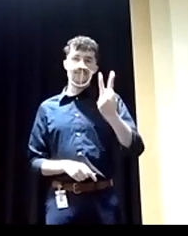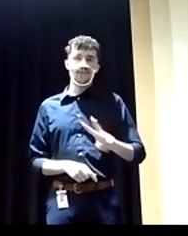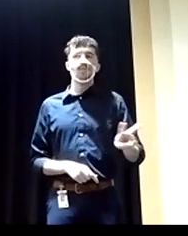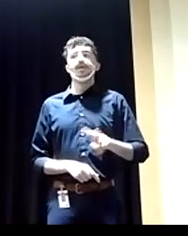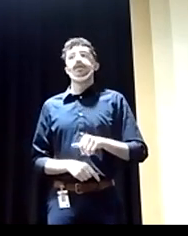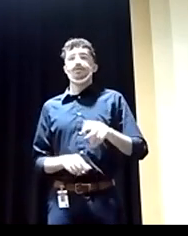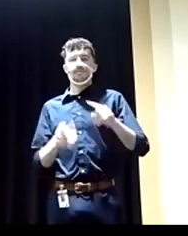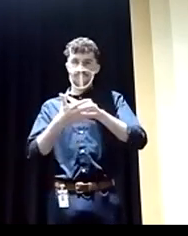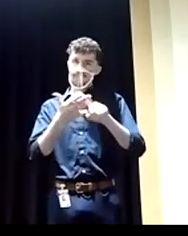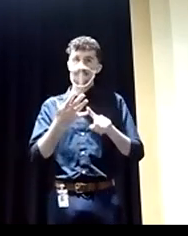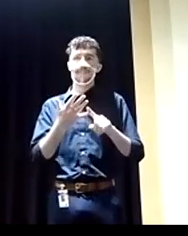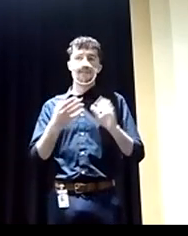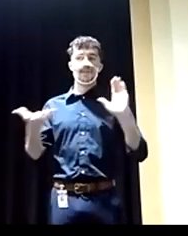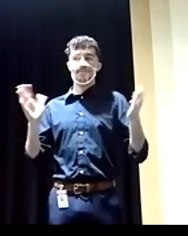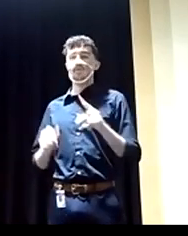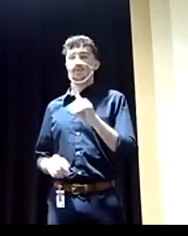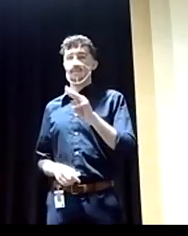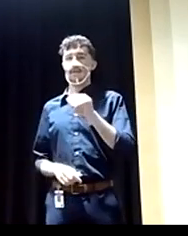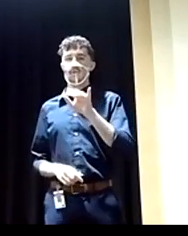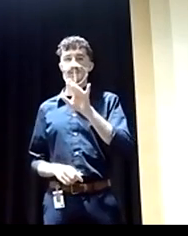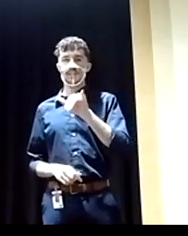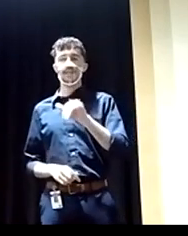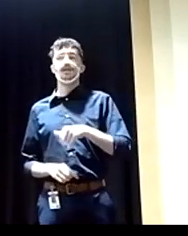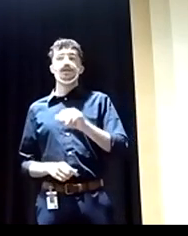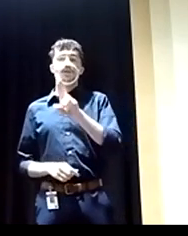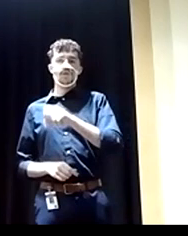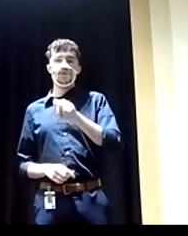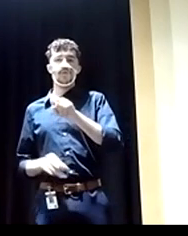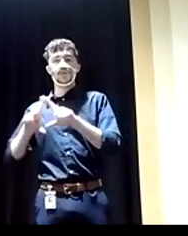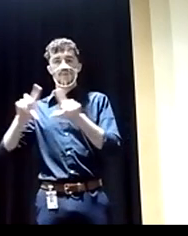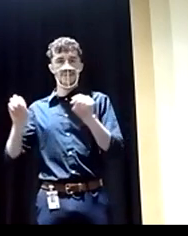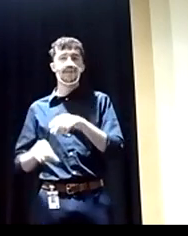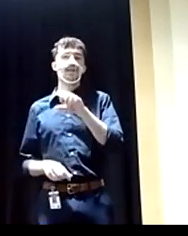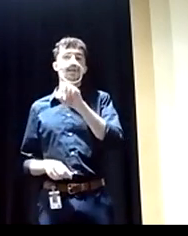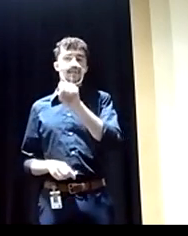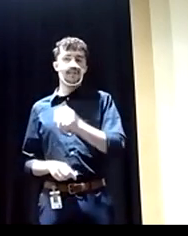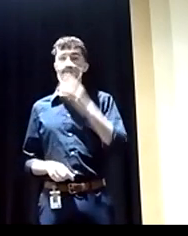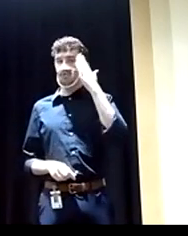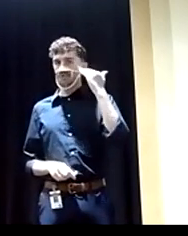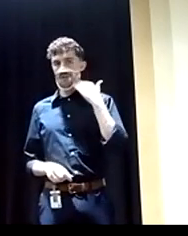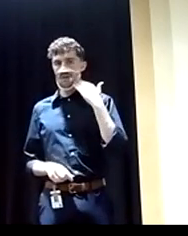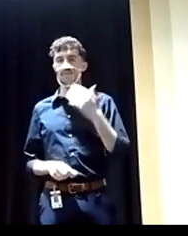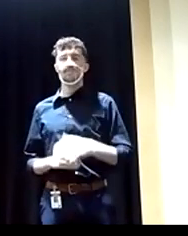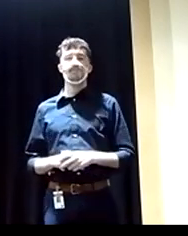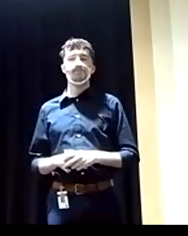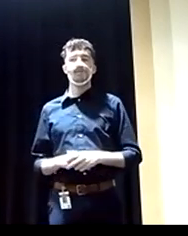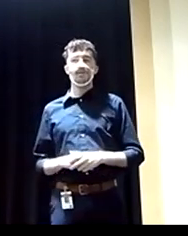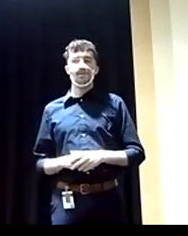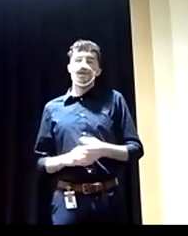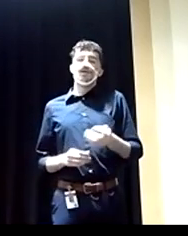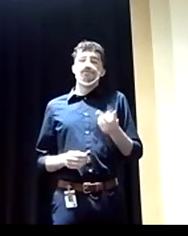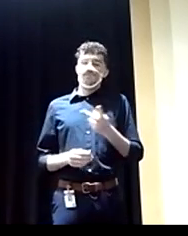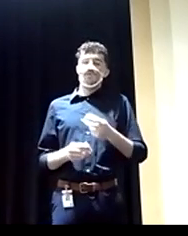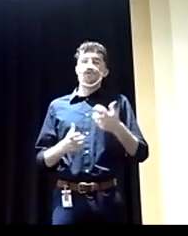democracies like the United States, Europe, Japan, South Korea. Those are going to be the terms of the conflict of the next several decades.